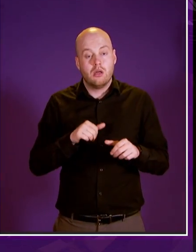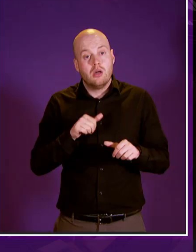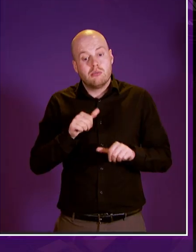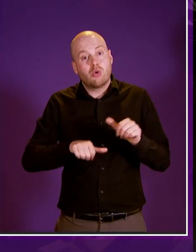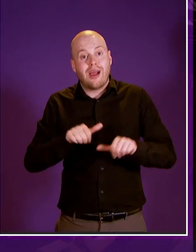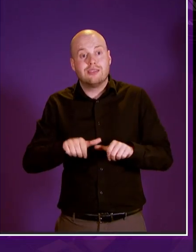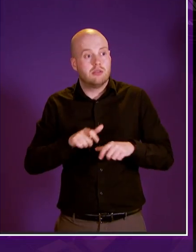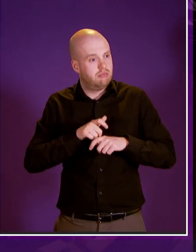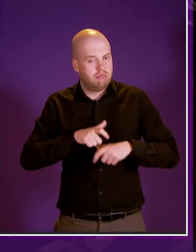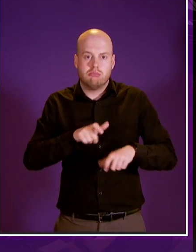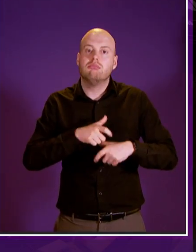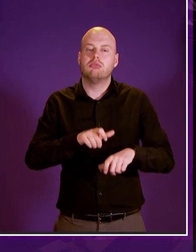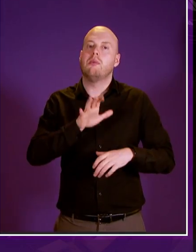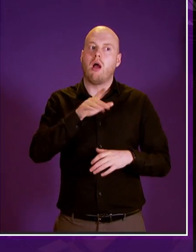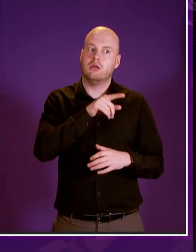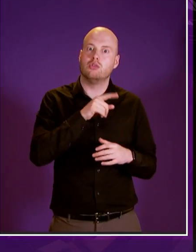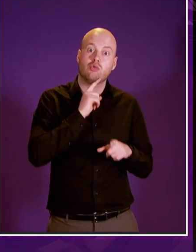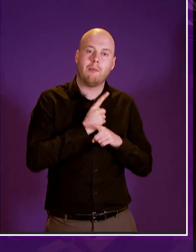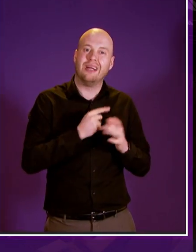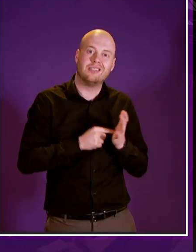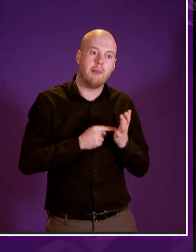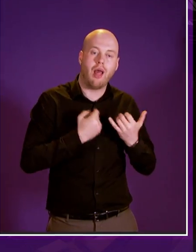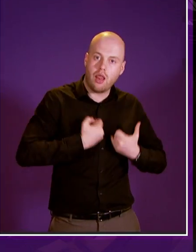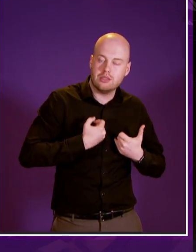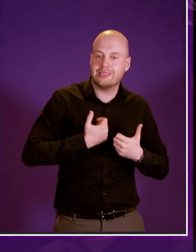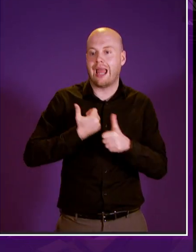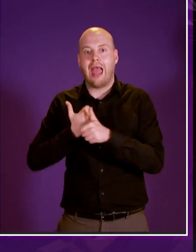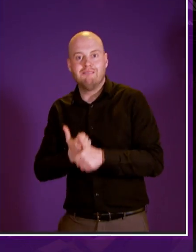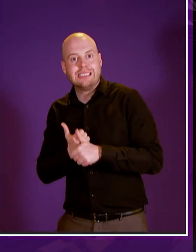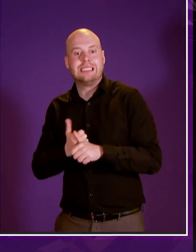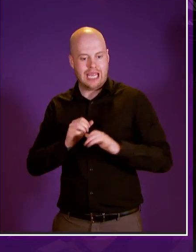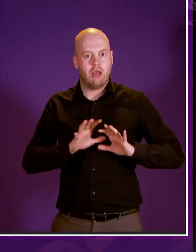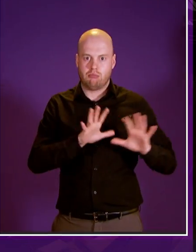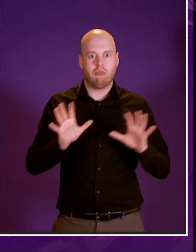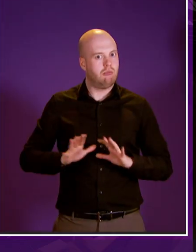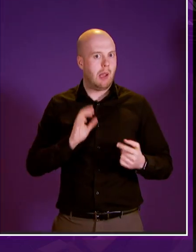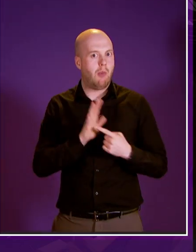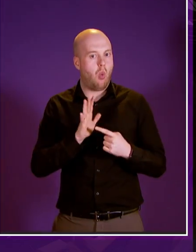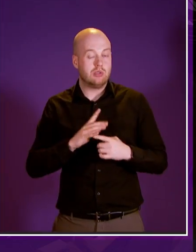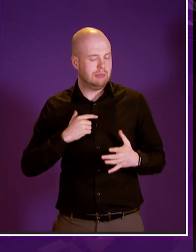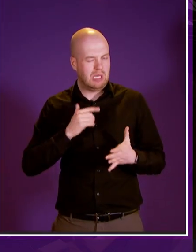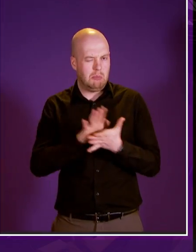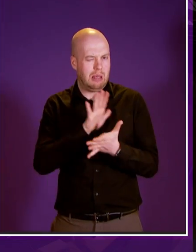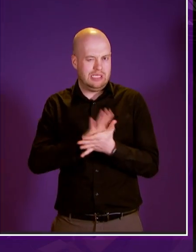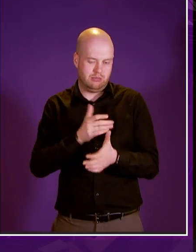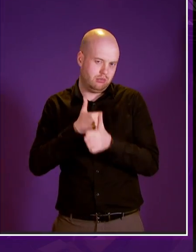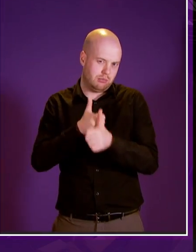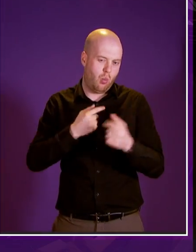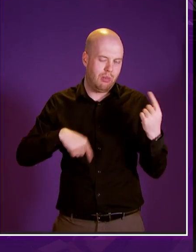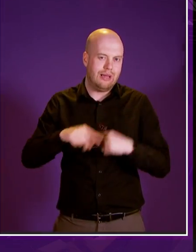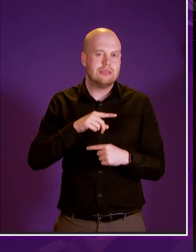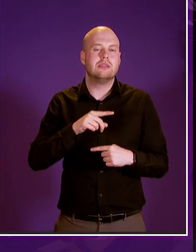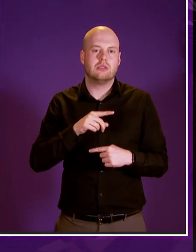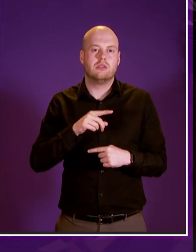areas but payments terminal illness and advocacy and i'm particularly pleased to have contributed to the section of the bill ensuring the uptake of